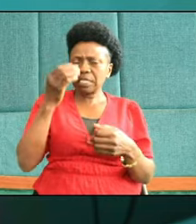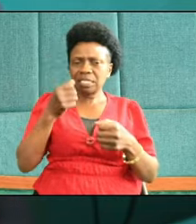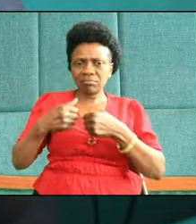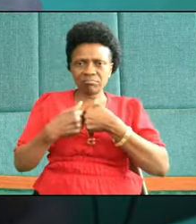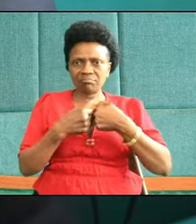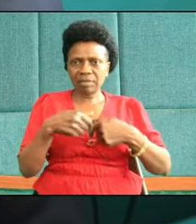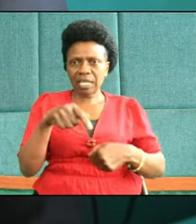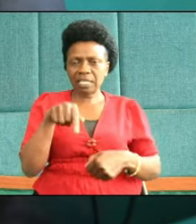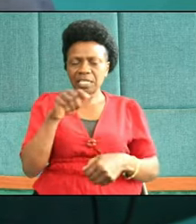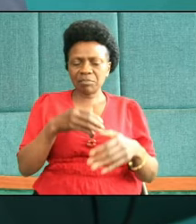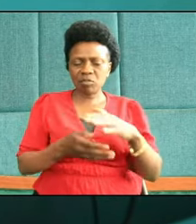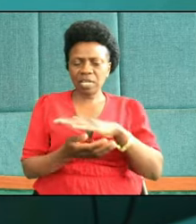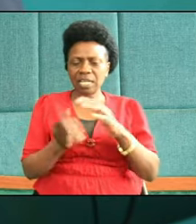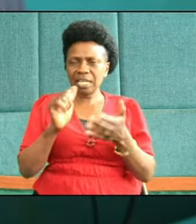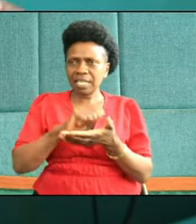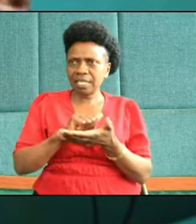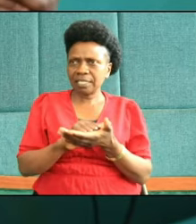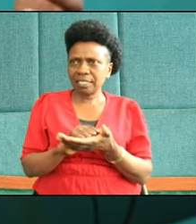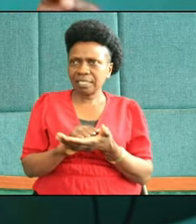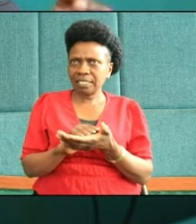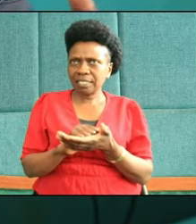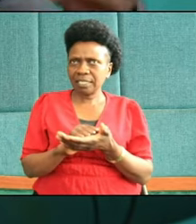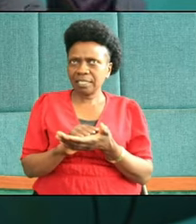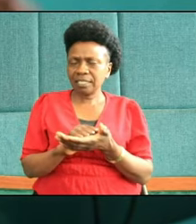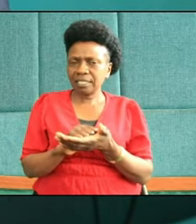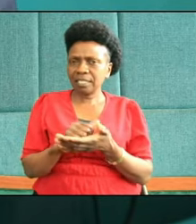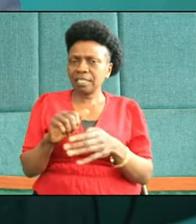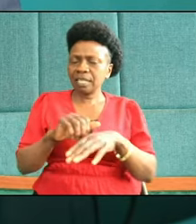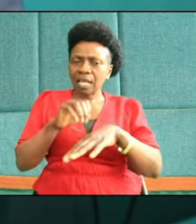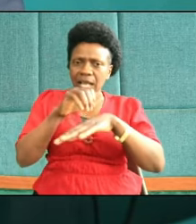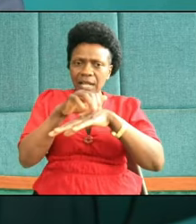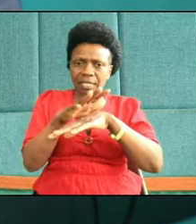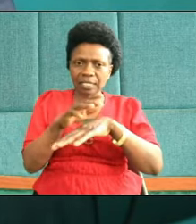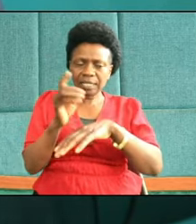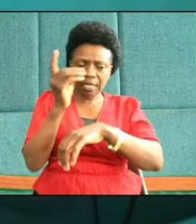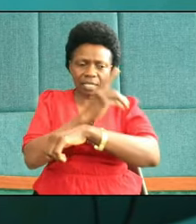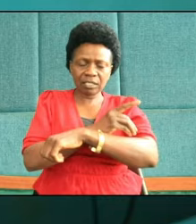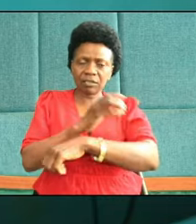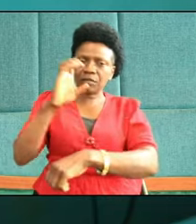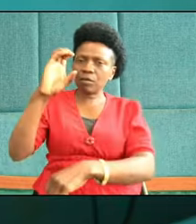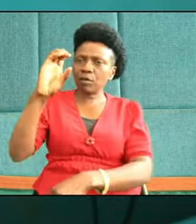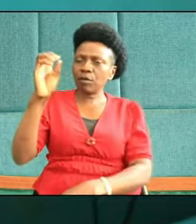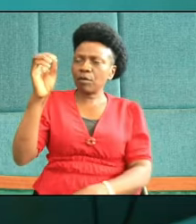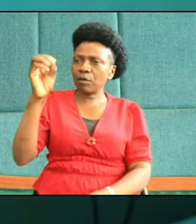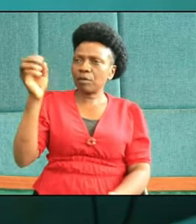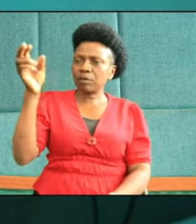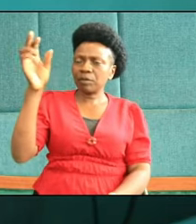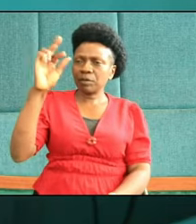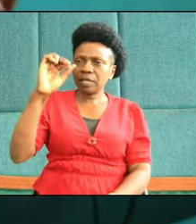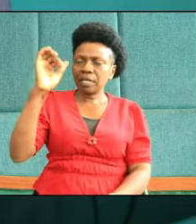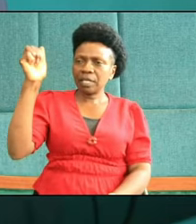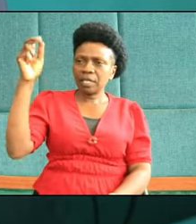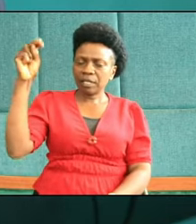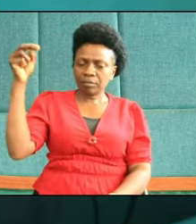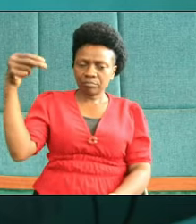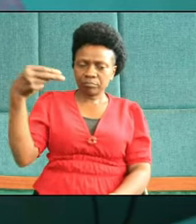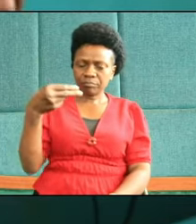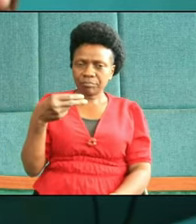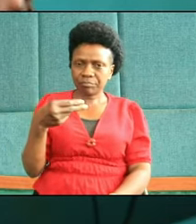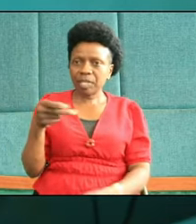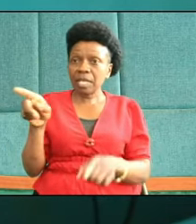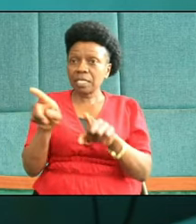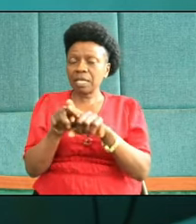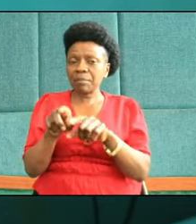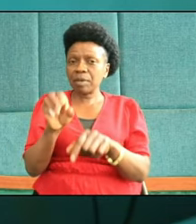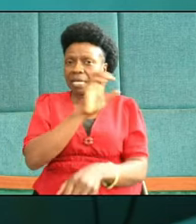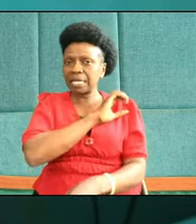this morning, that unlike in the days of Corinth, but to us as Christians, to